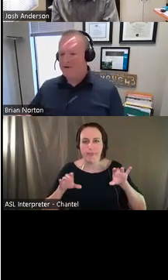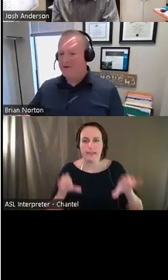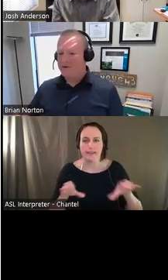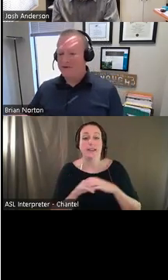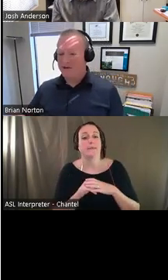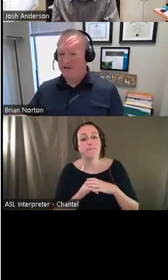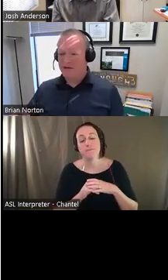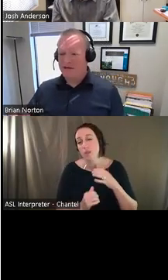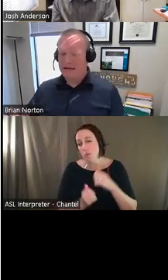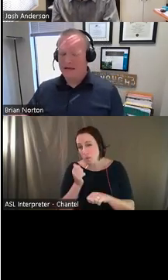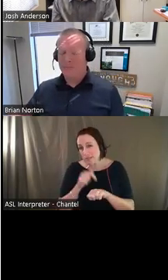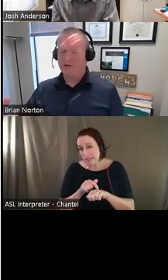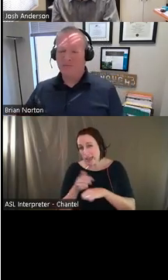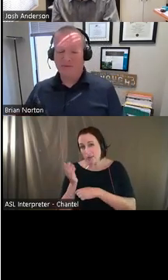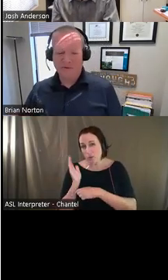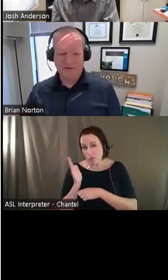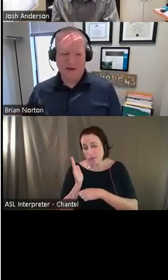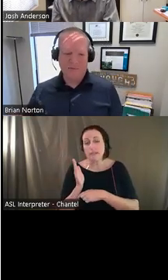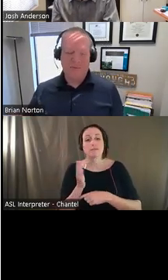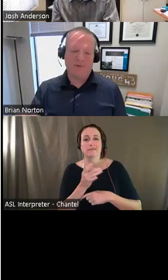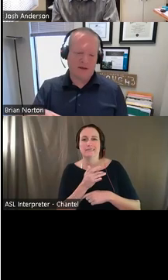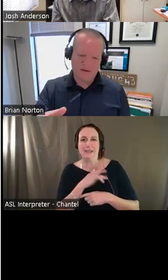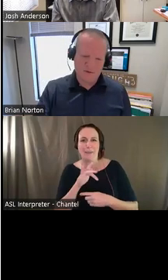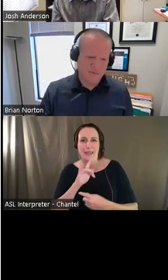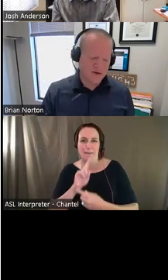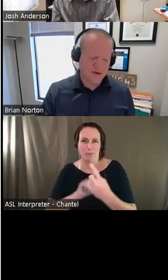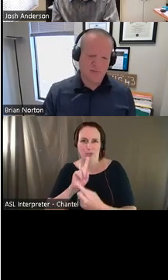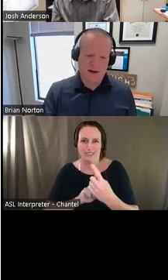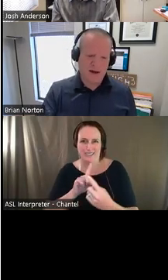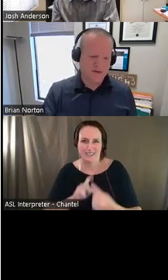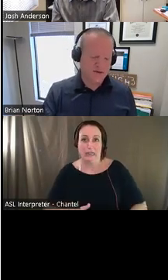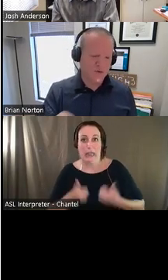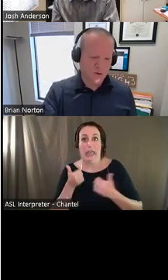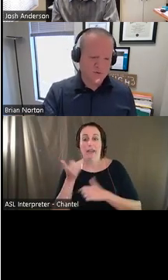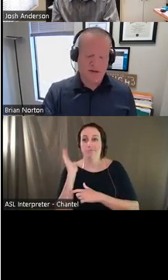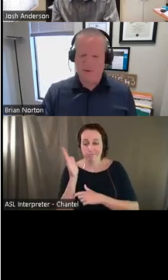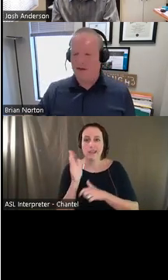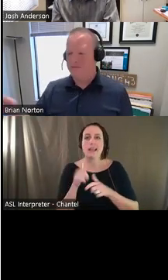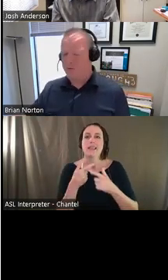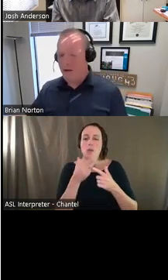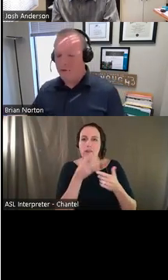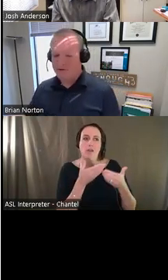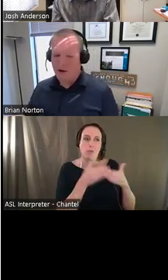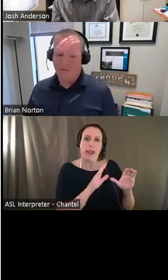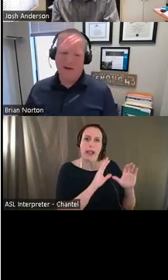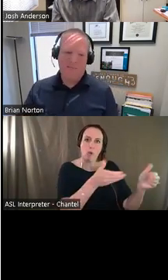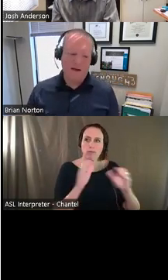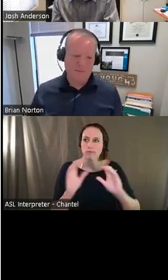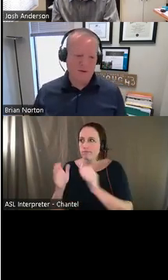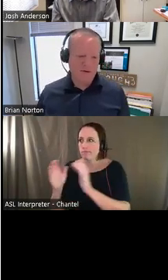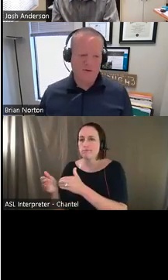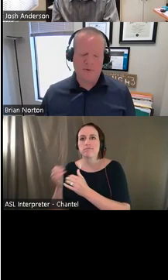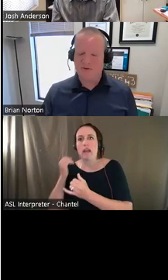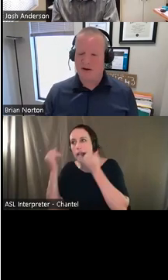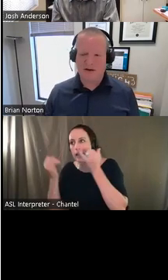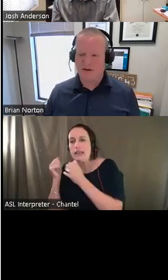we do this presentation in person with folks. And we, as Laura mentioned, we break out into groups and we kind of problem solve and we come back to